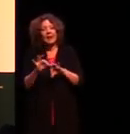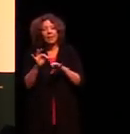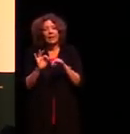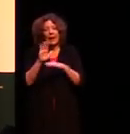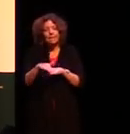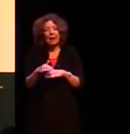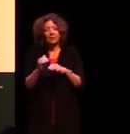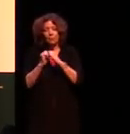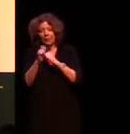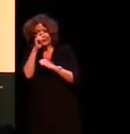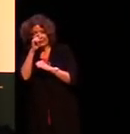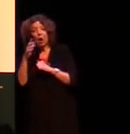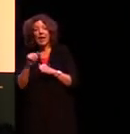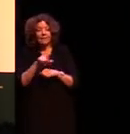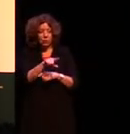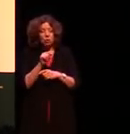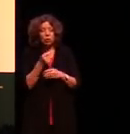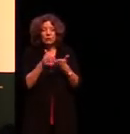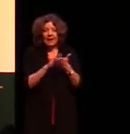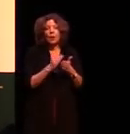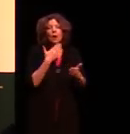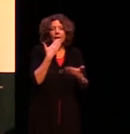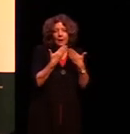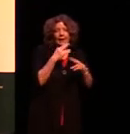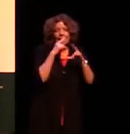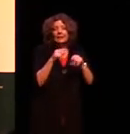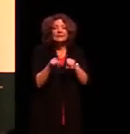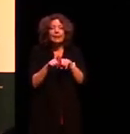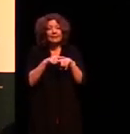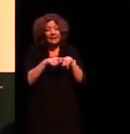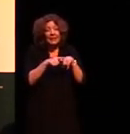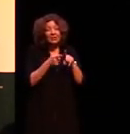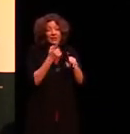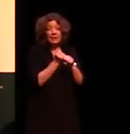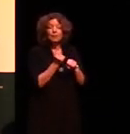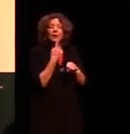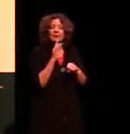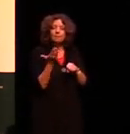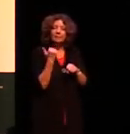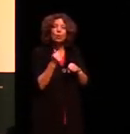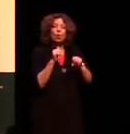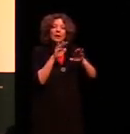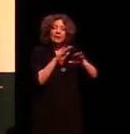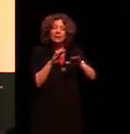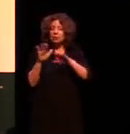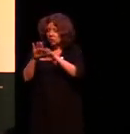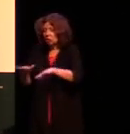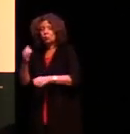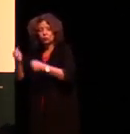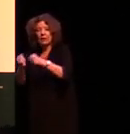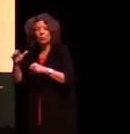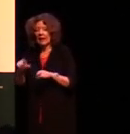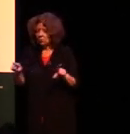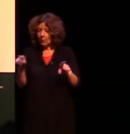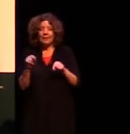siblinghood I have to choose one or other in the same way that in the English example I gave earlier about children running we had to choose